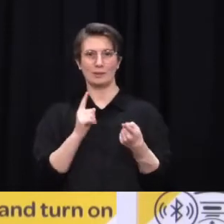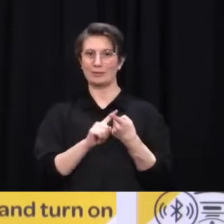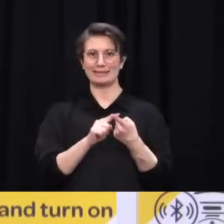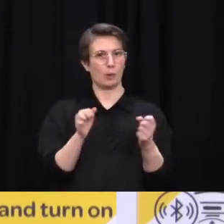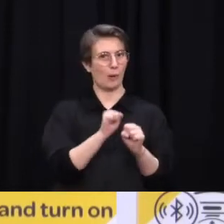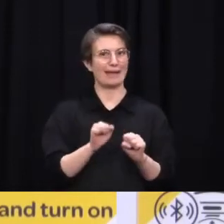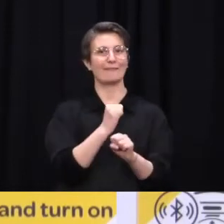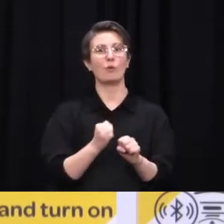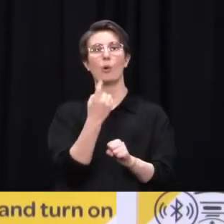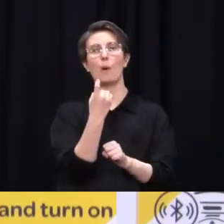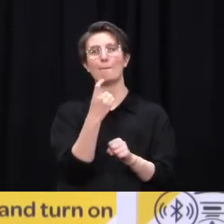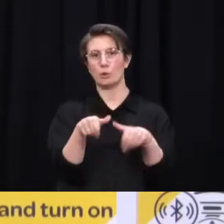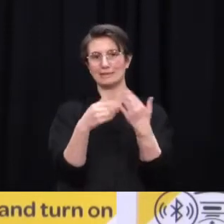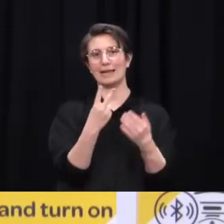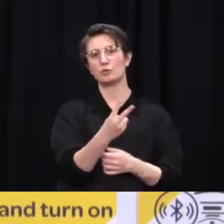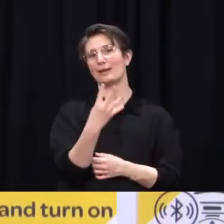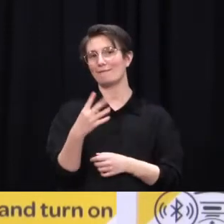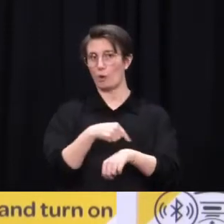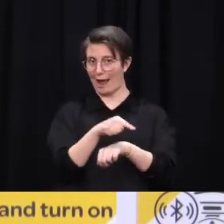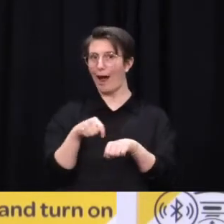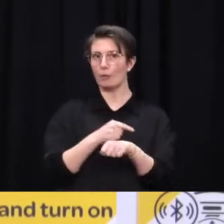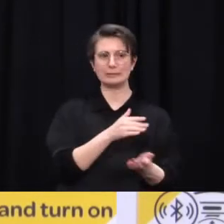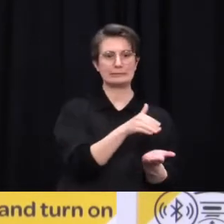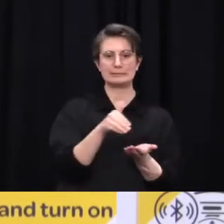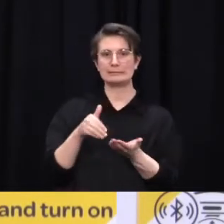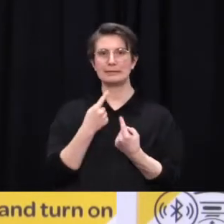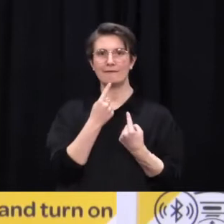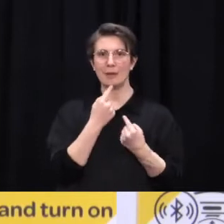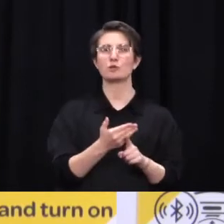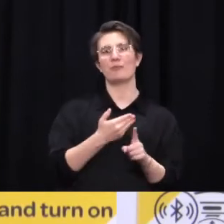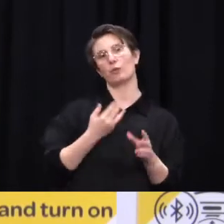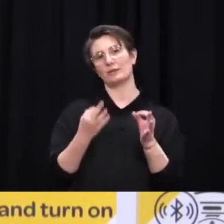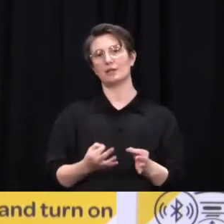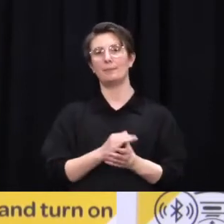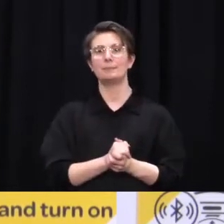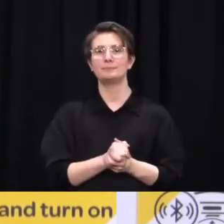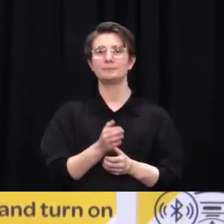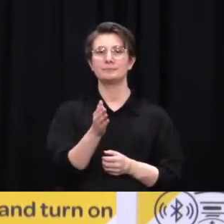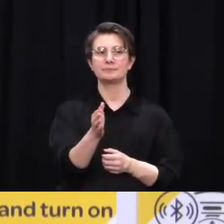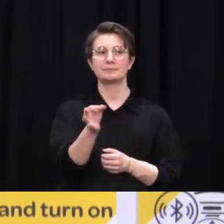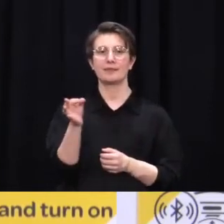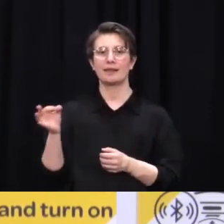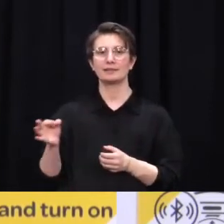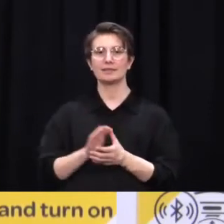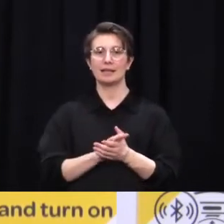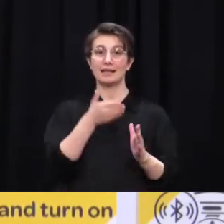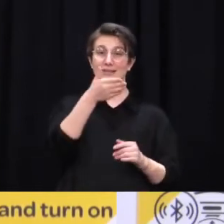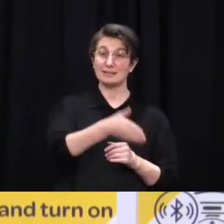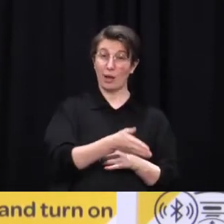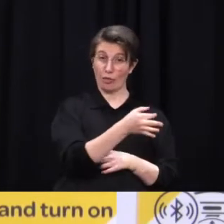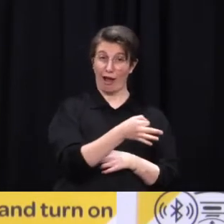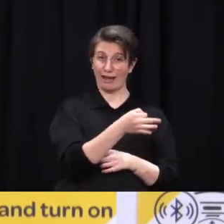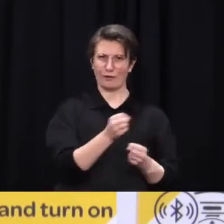together. The South Island is an obvious one. Would you consider siphoning off some of the areas in the North Island as well?